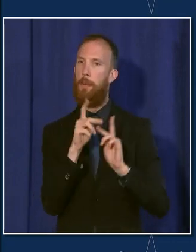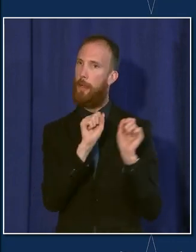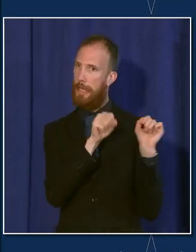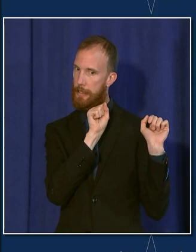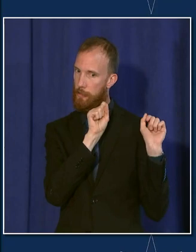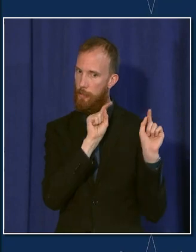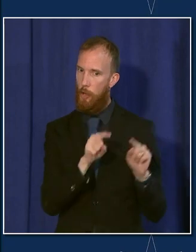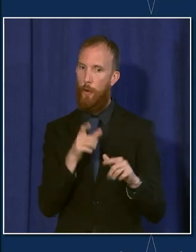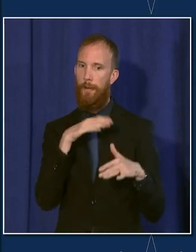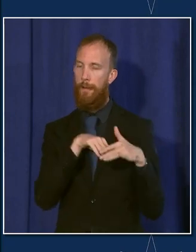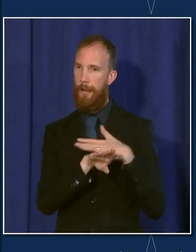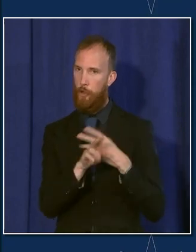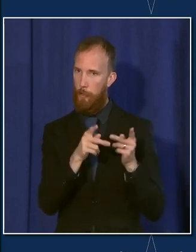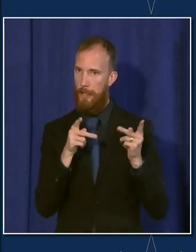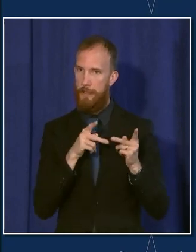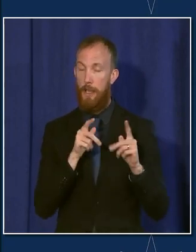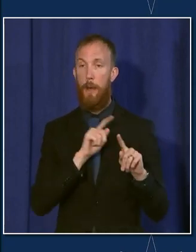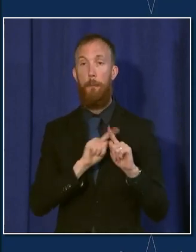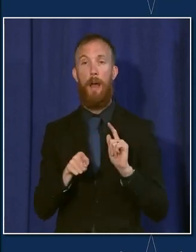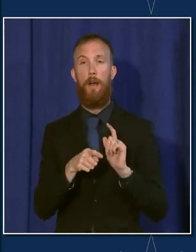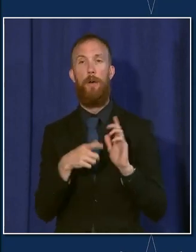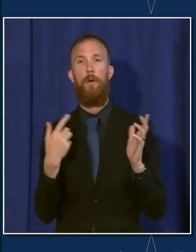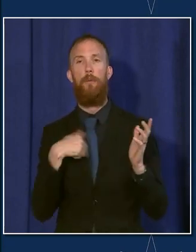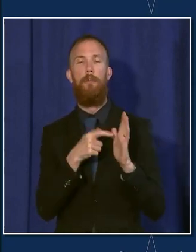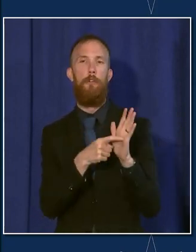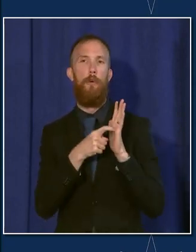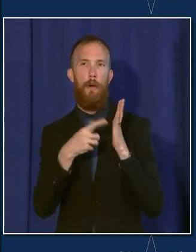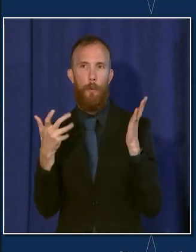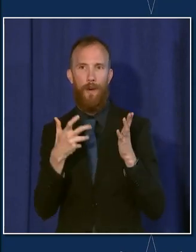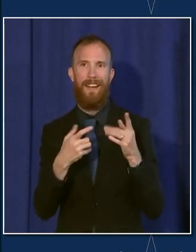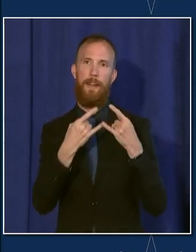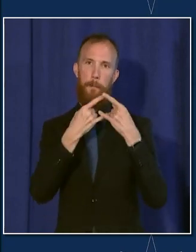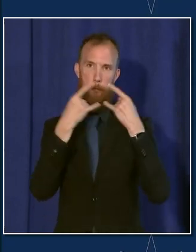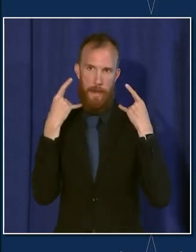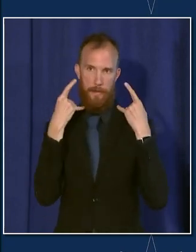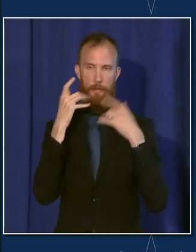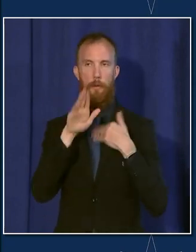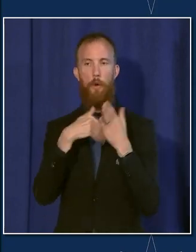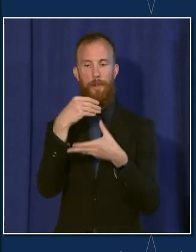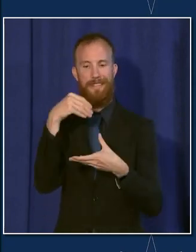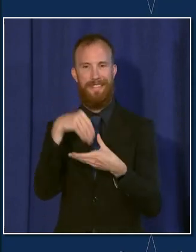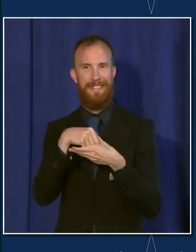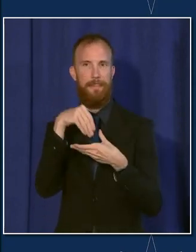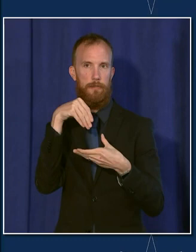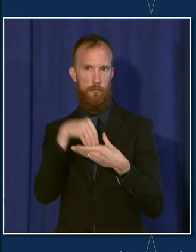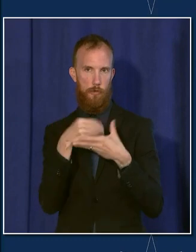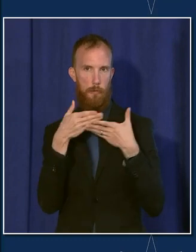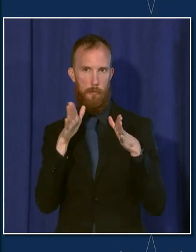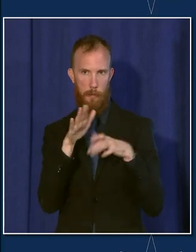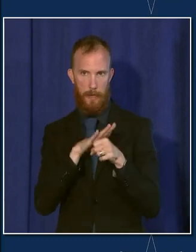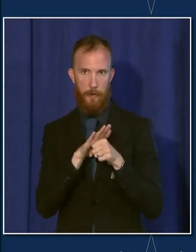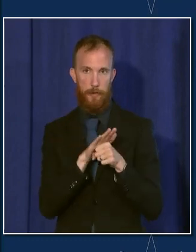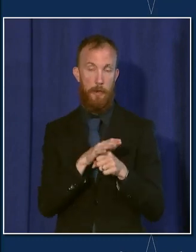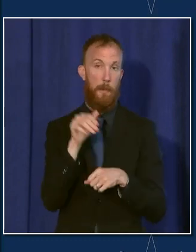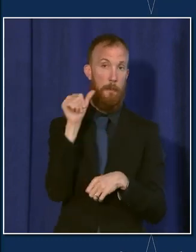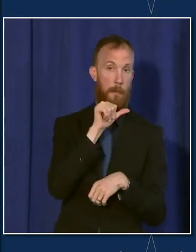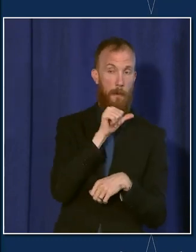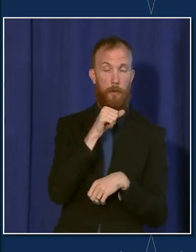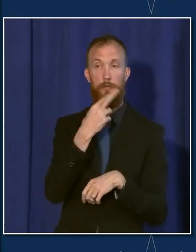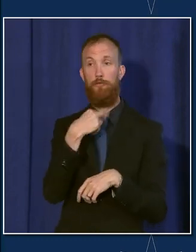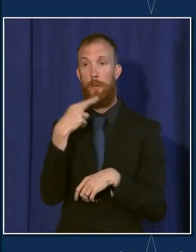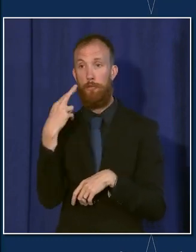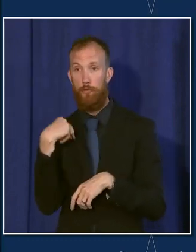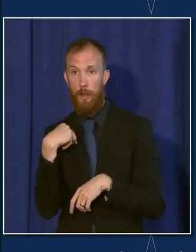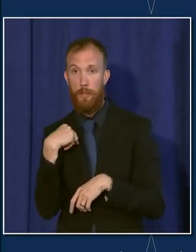mandate means that masks are required in all indoor public settings, including bars and restaurants,